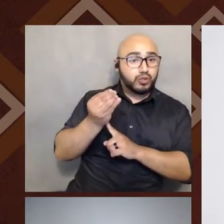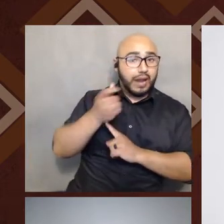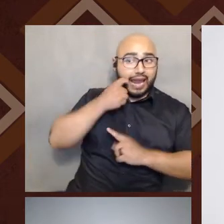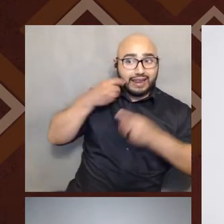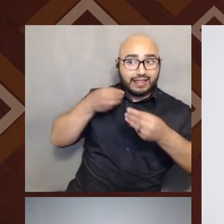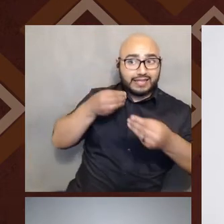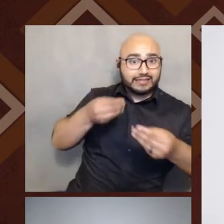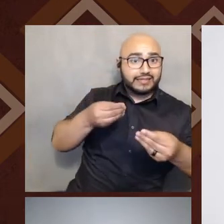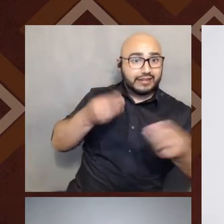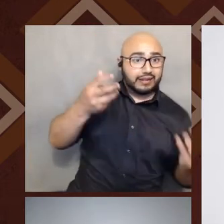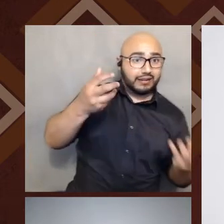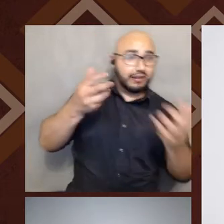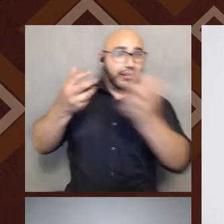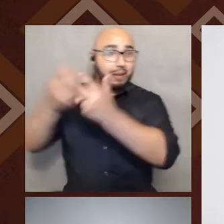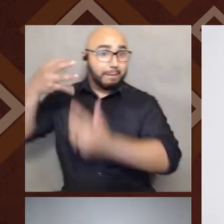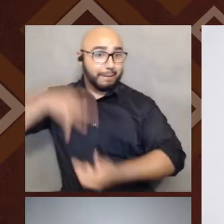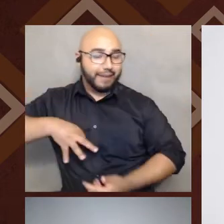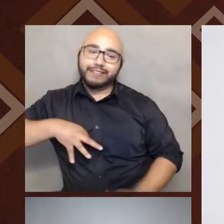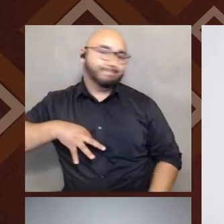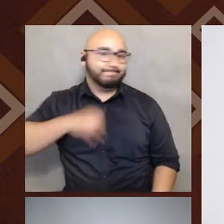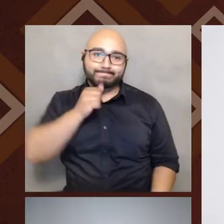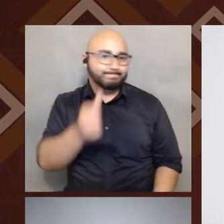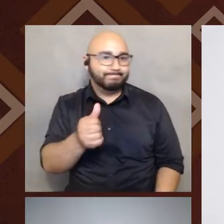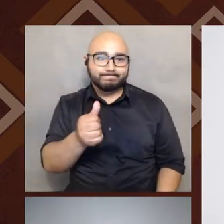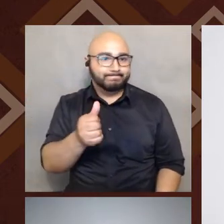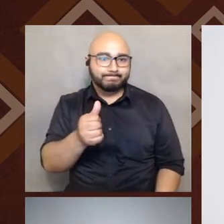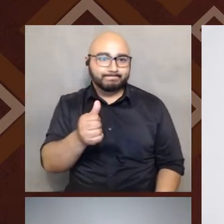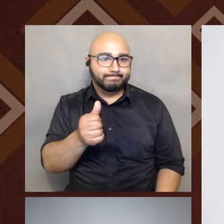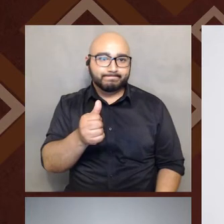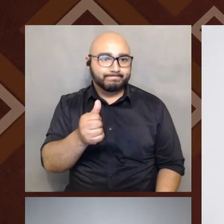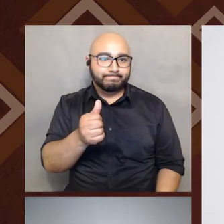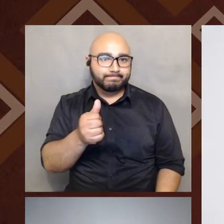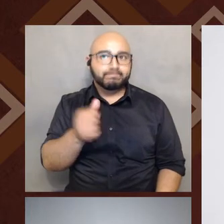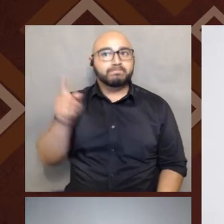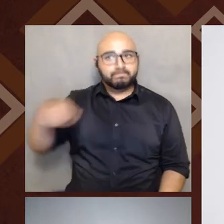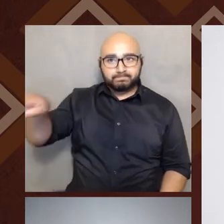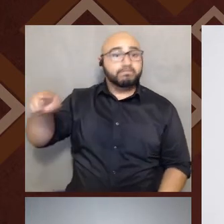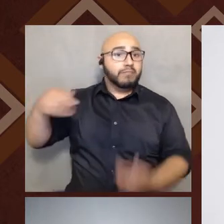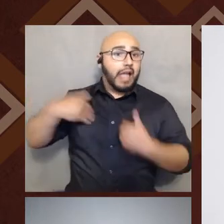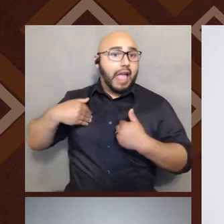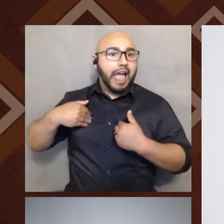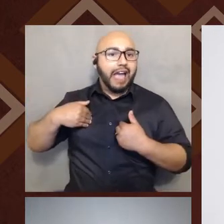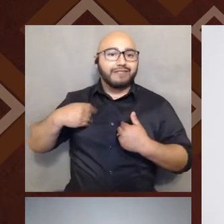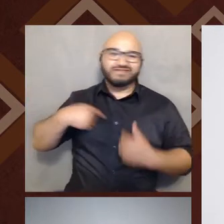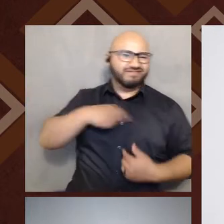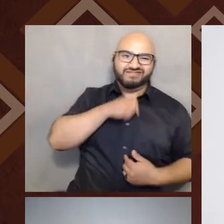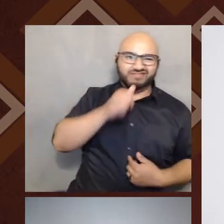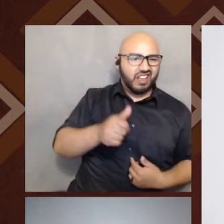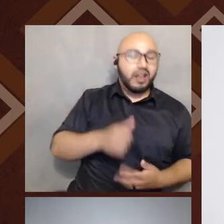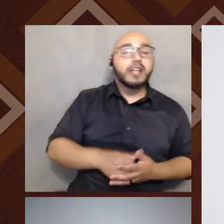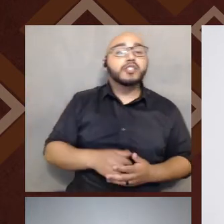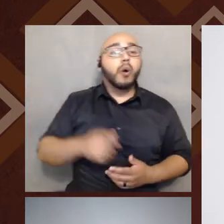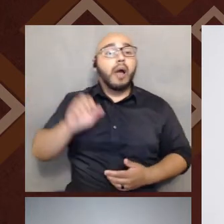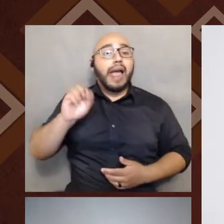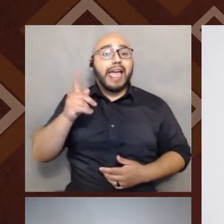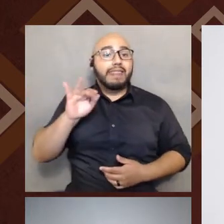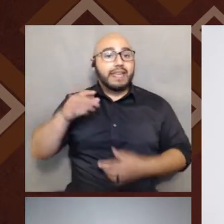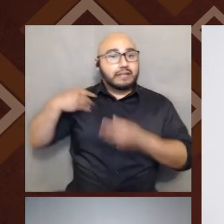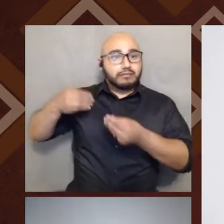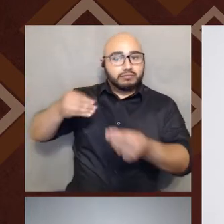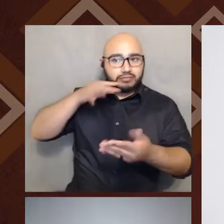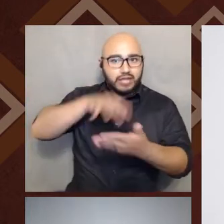resulted in us benefiting in the same ways that white communities have. Um, and so I think ethnic studies is really